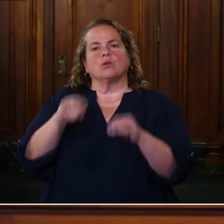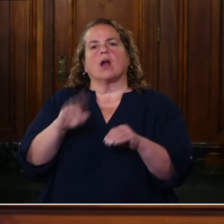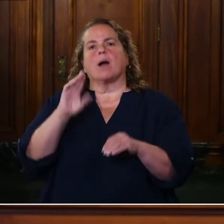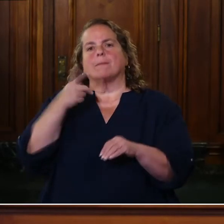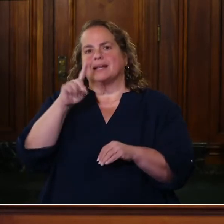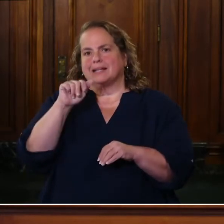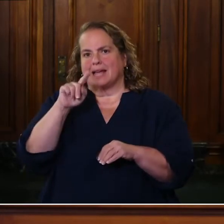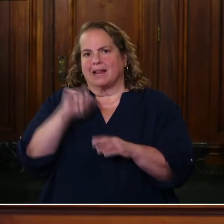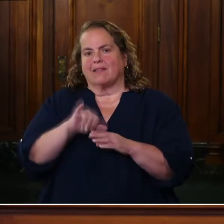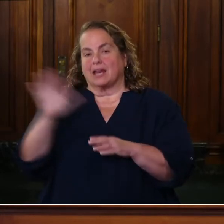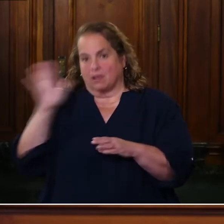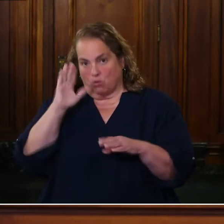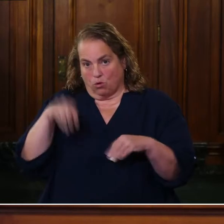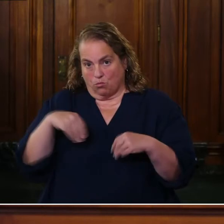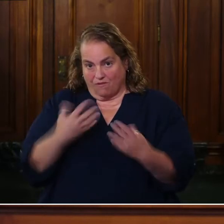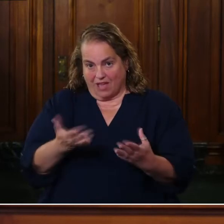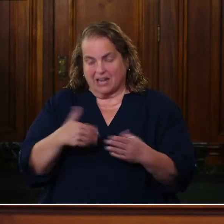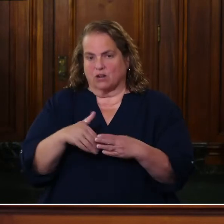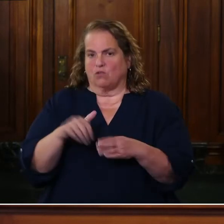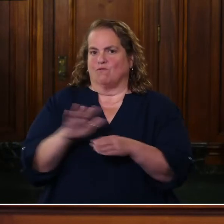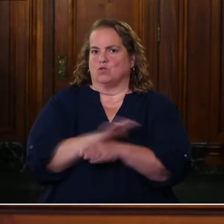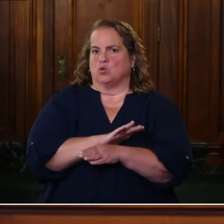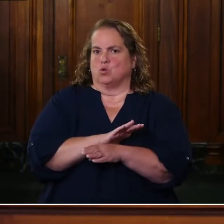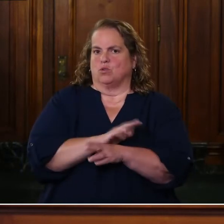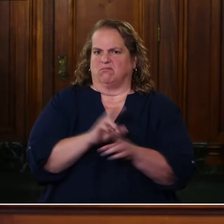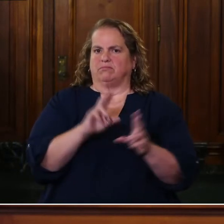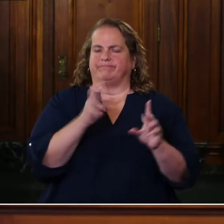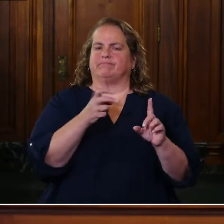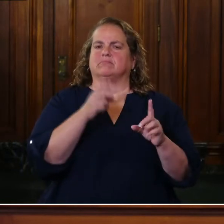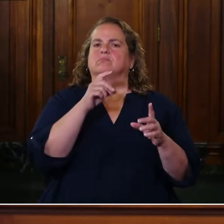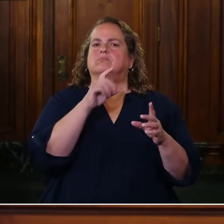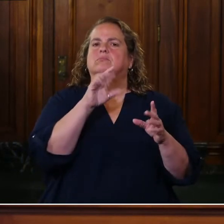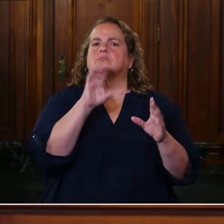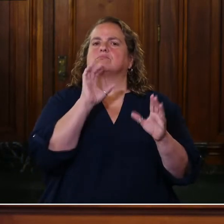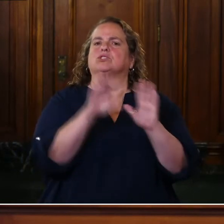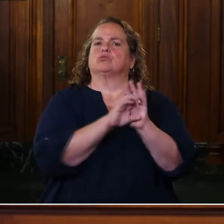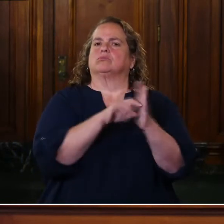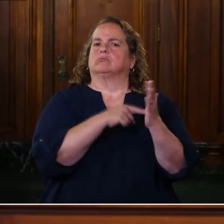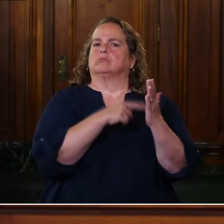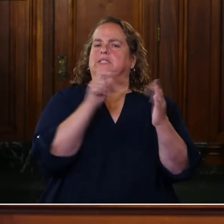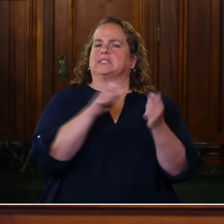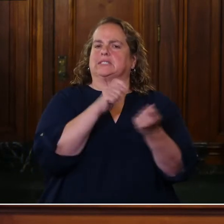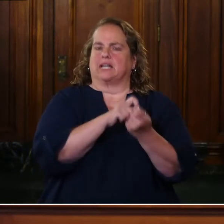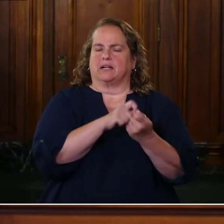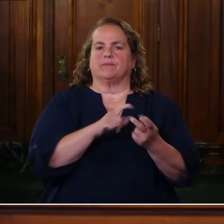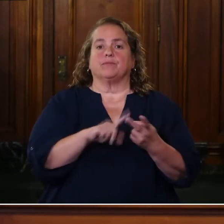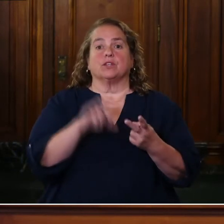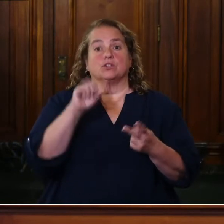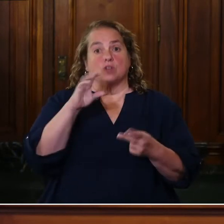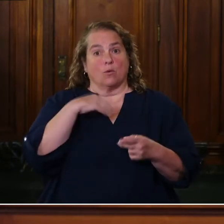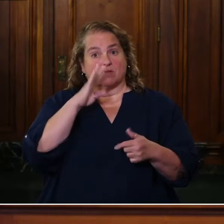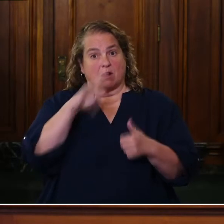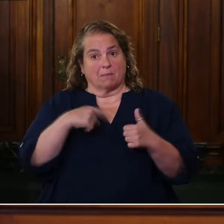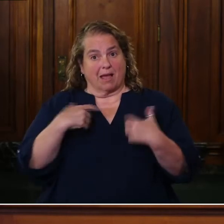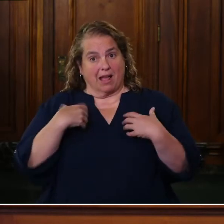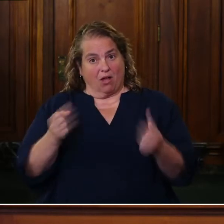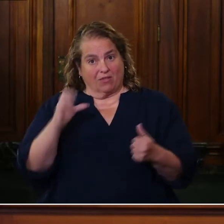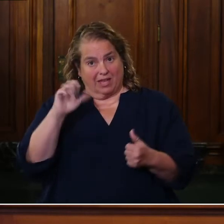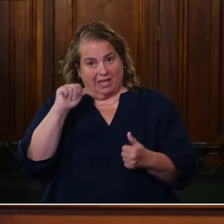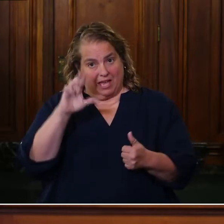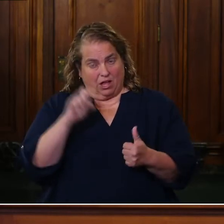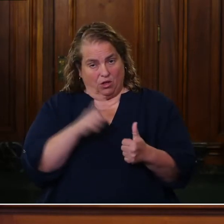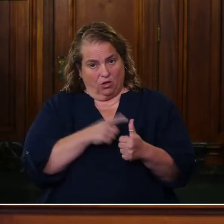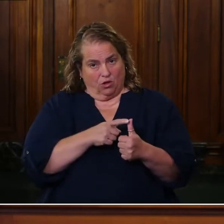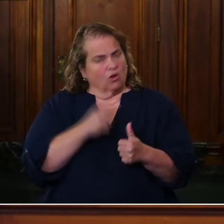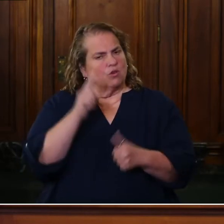that he's going to provide in full context. So we've talked about health care, where just the